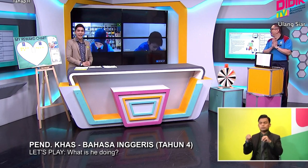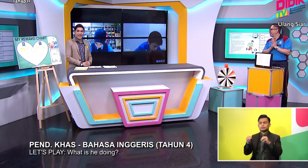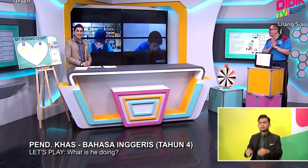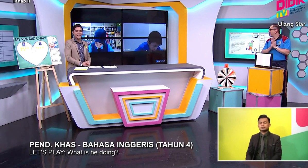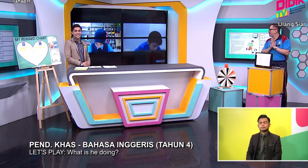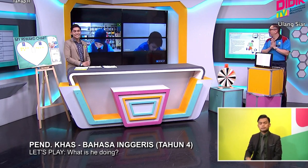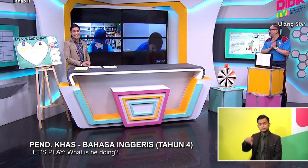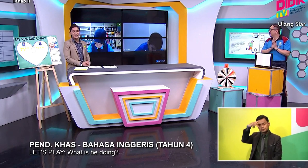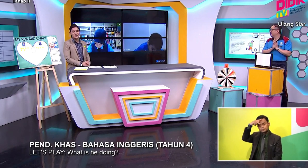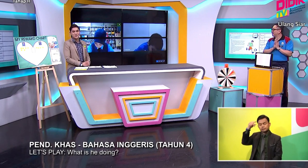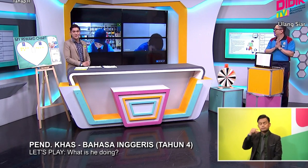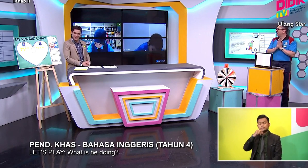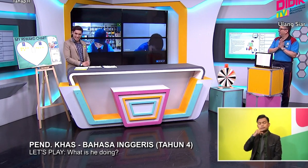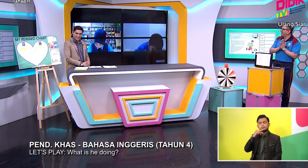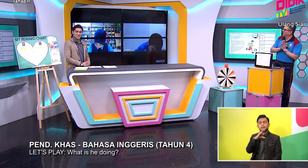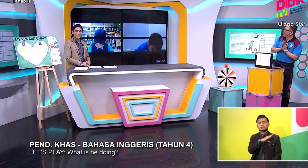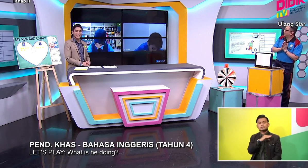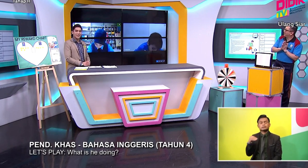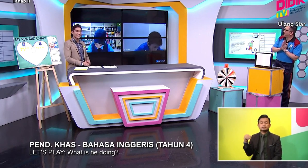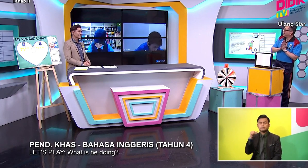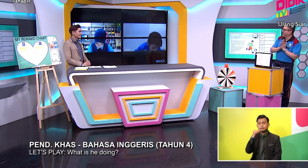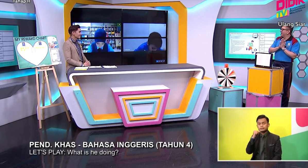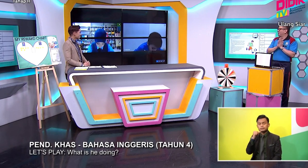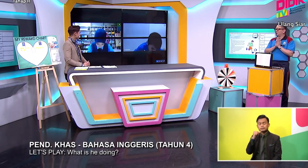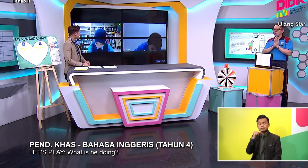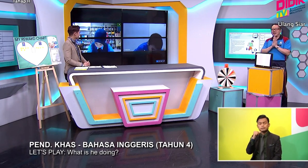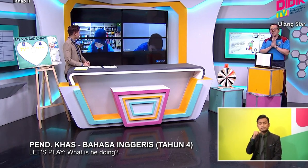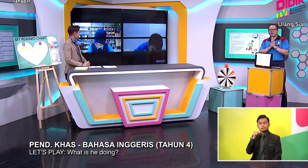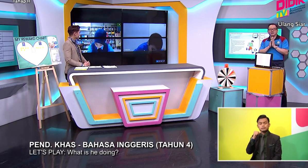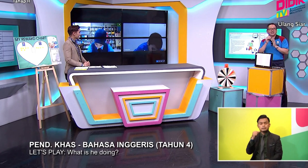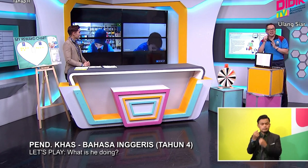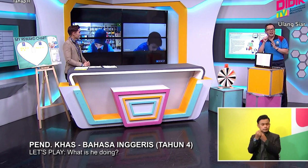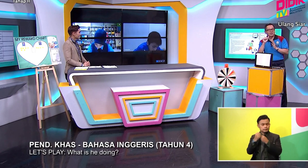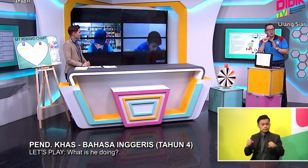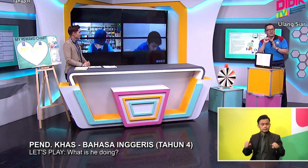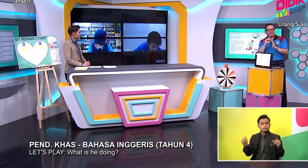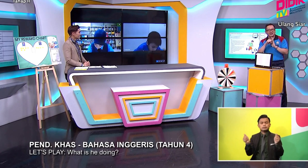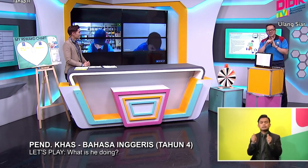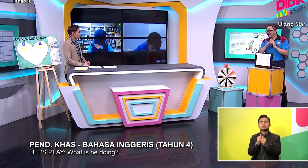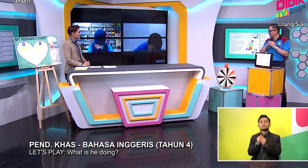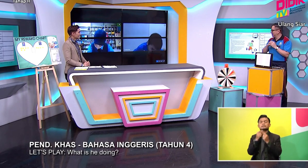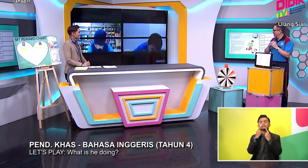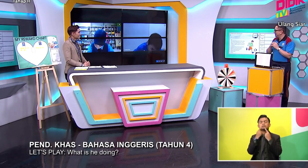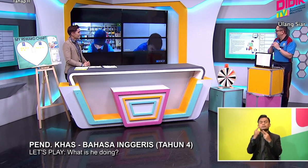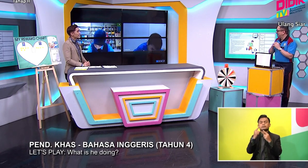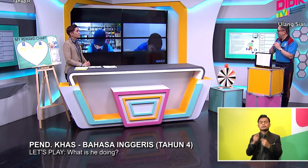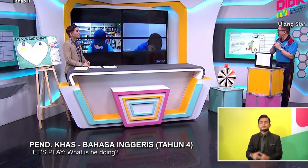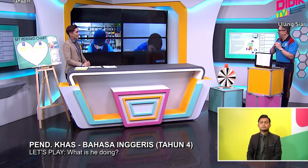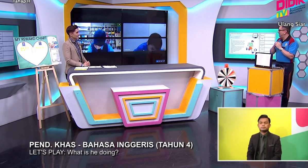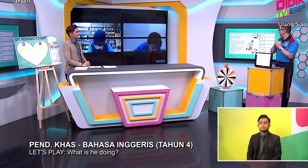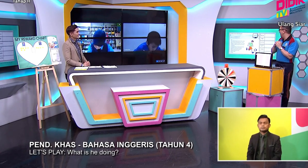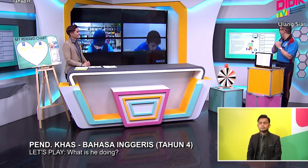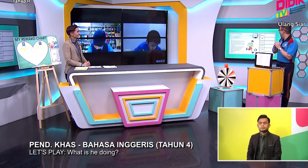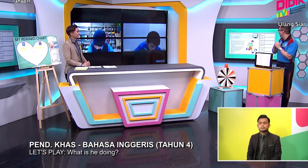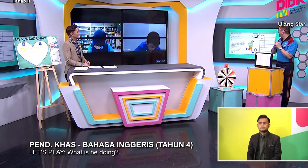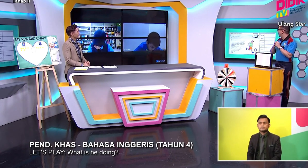Ping And Anis Are You Ready Are You Ready Are You Or Shall I Give You 10 More Seconds 10 More